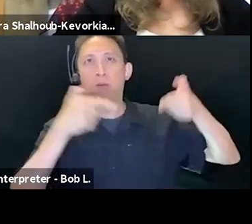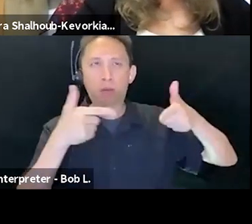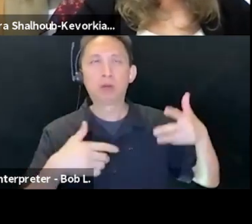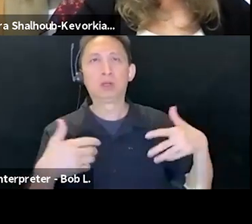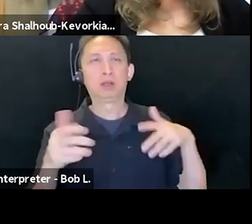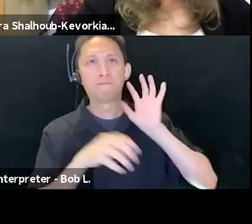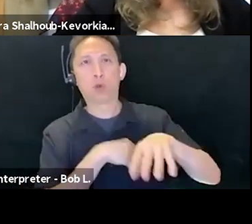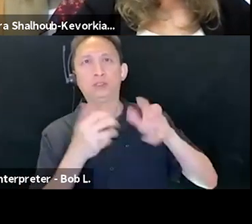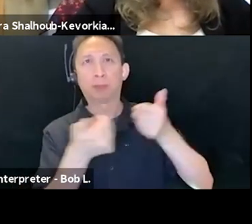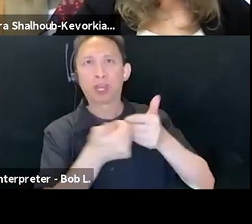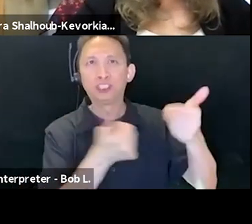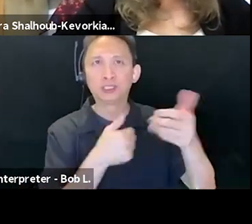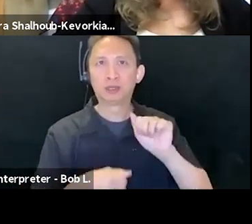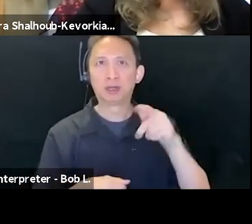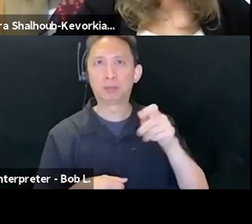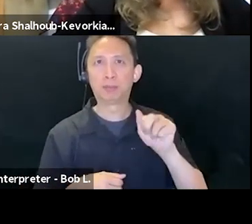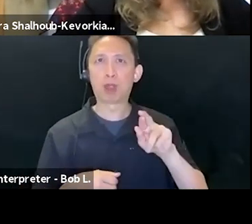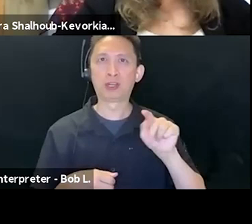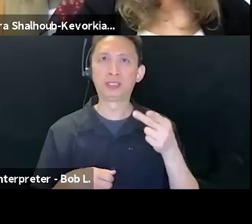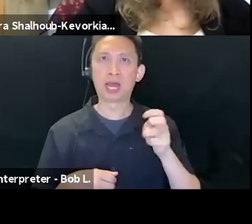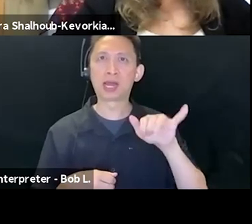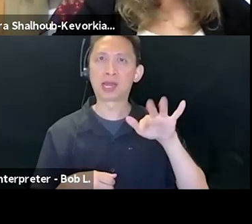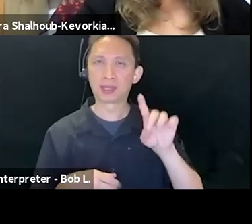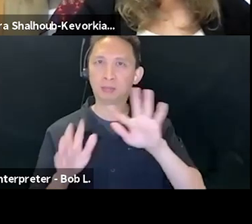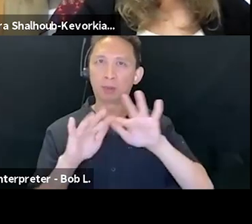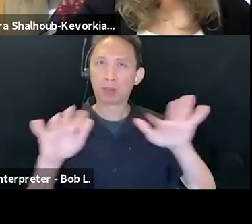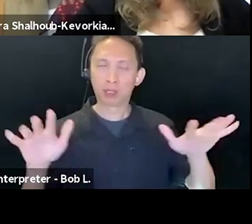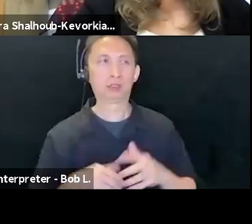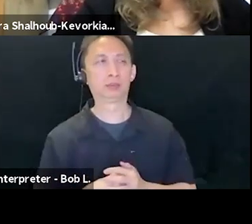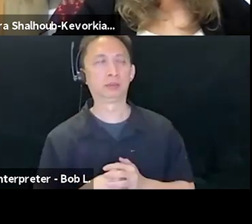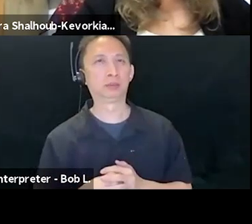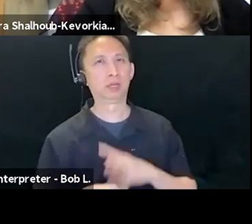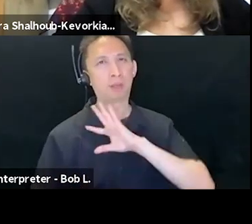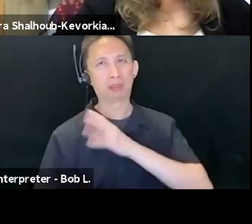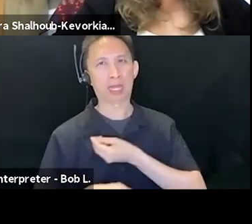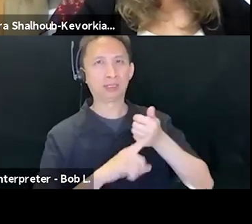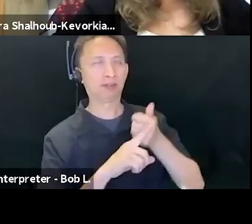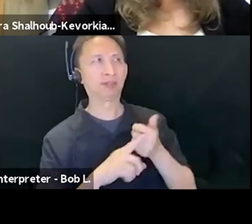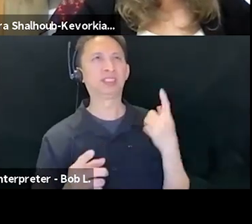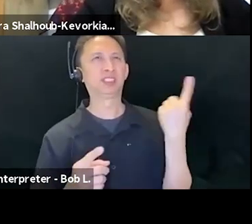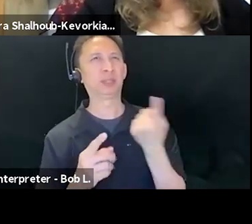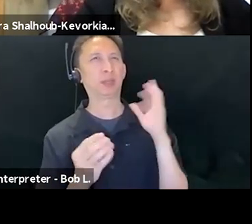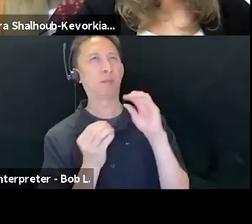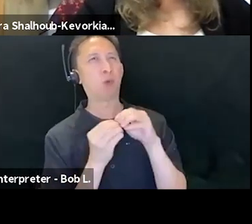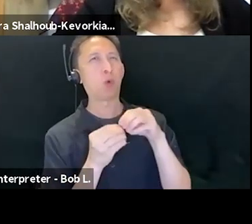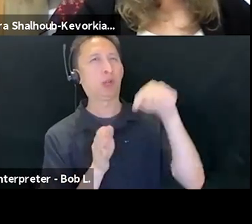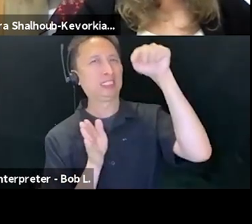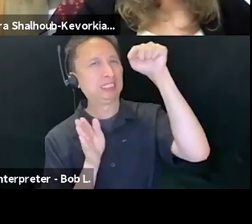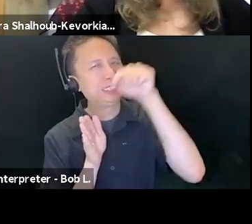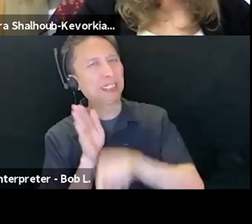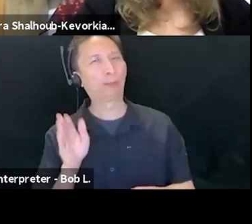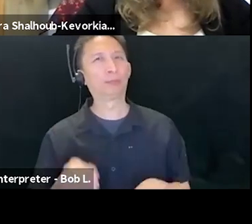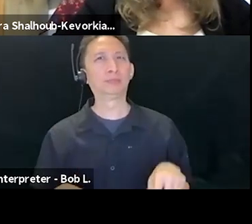on. But there's something, there's something more to Palestine than just that. And that's what Edward, that's what